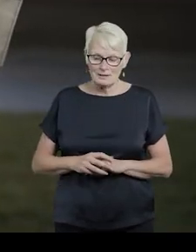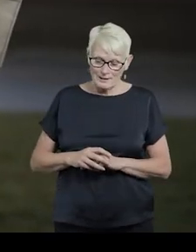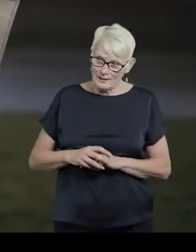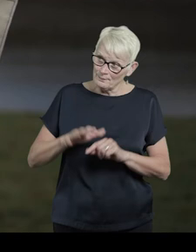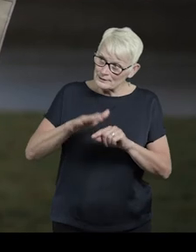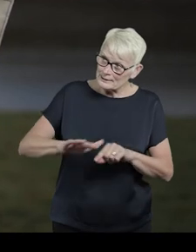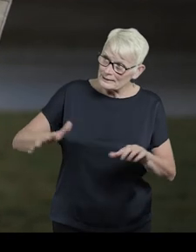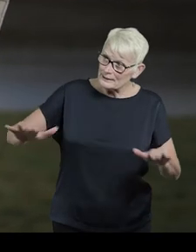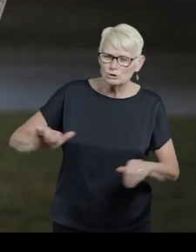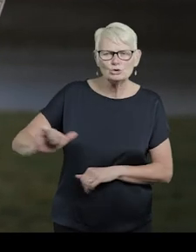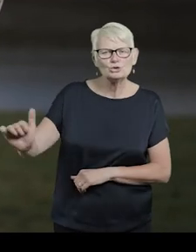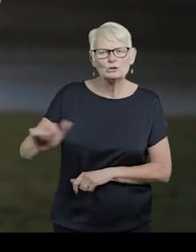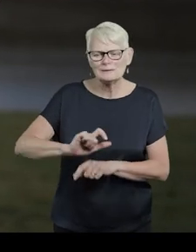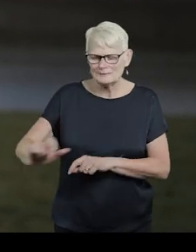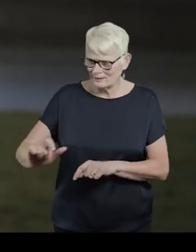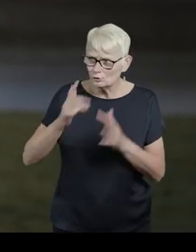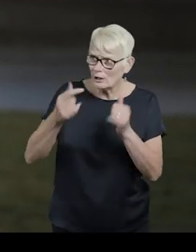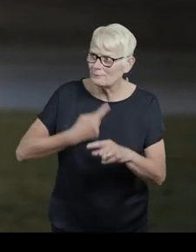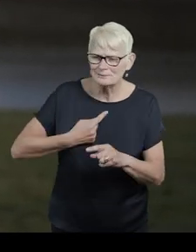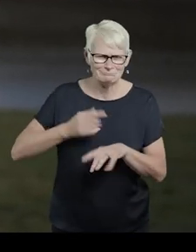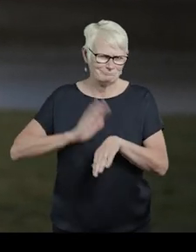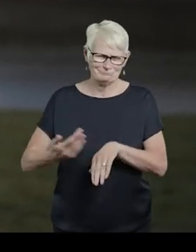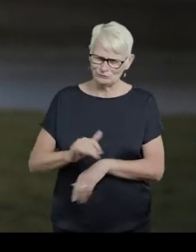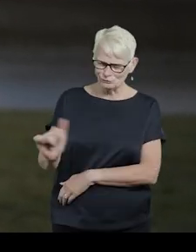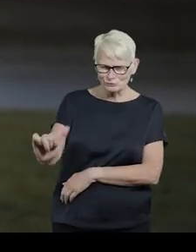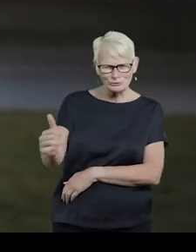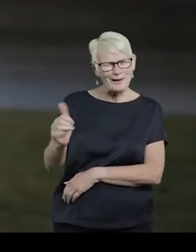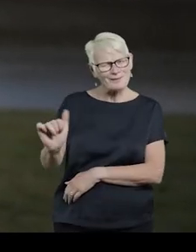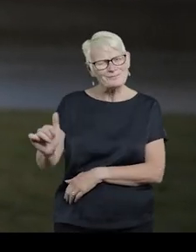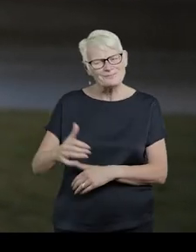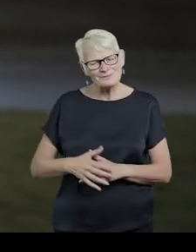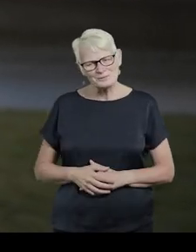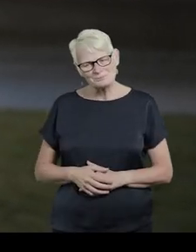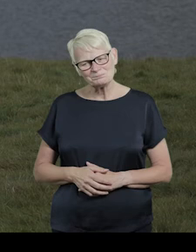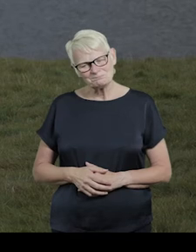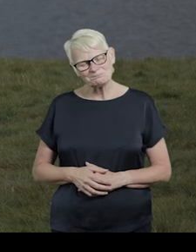The sea is still there. Even if I can't check, it still exists.